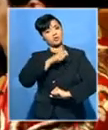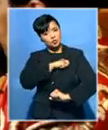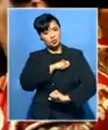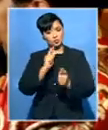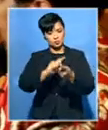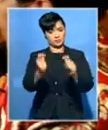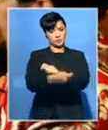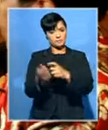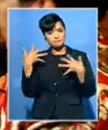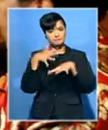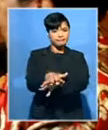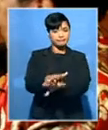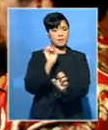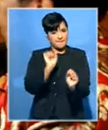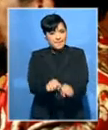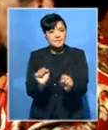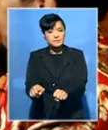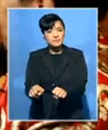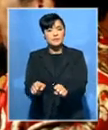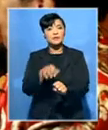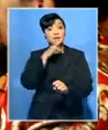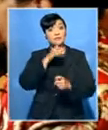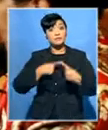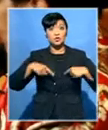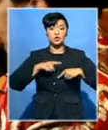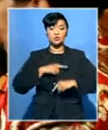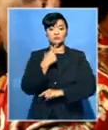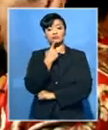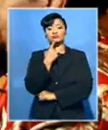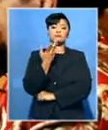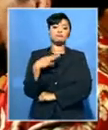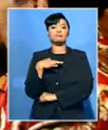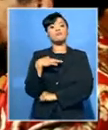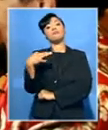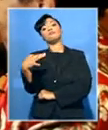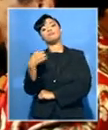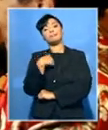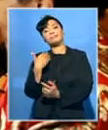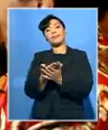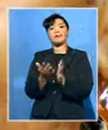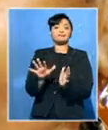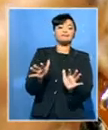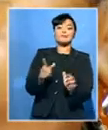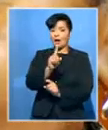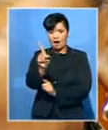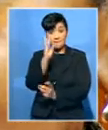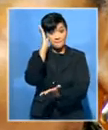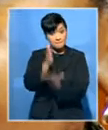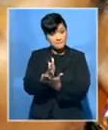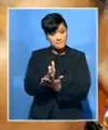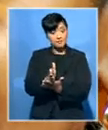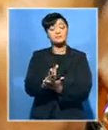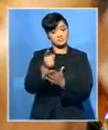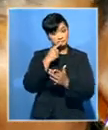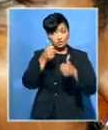enforceable. That we are not making it voluntary. And again, I go back to leaders. I need to know